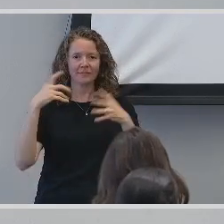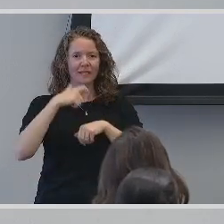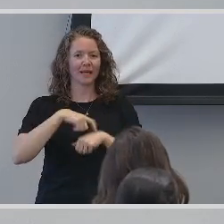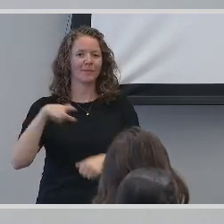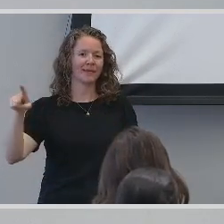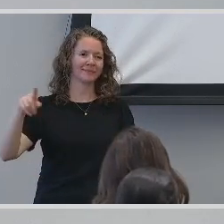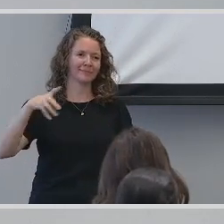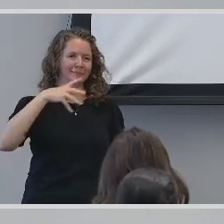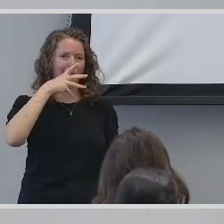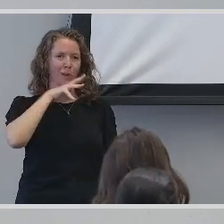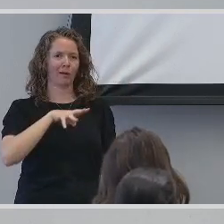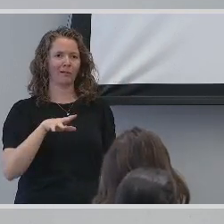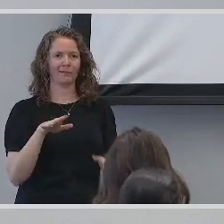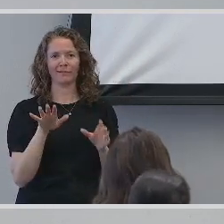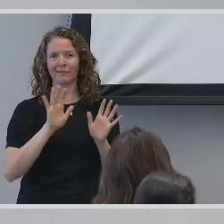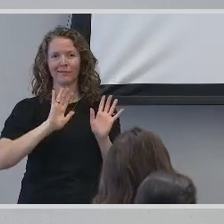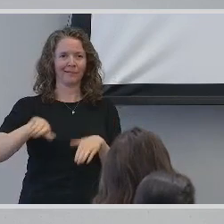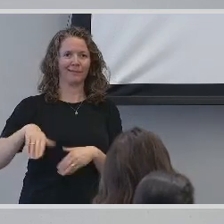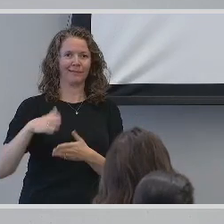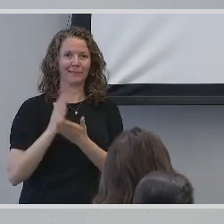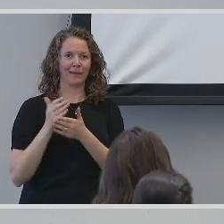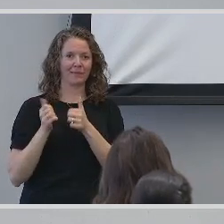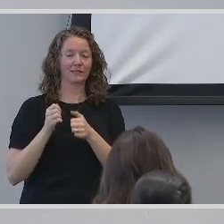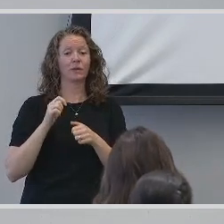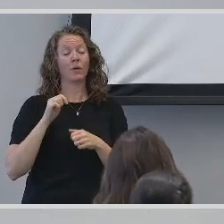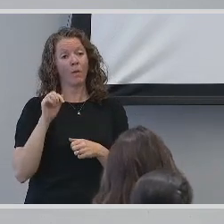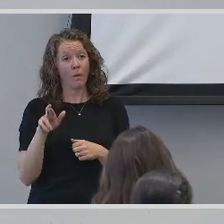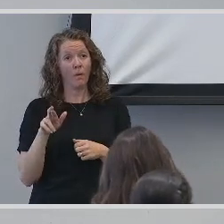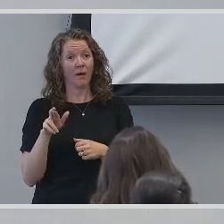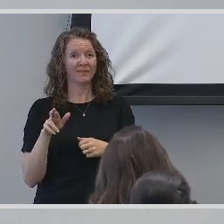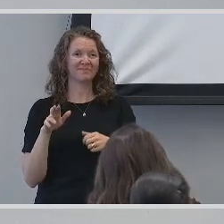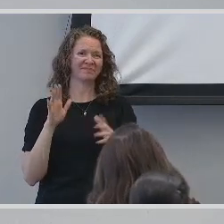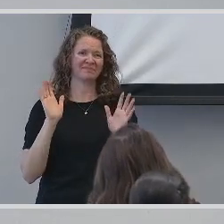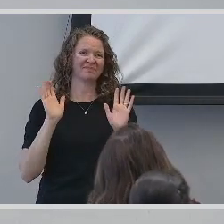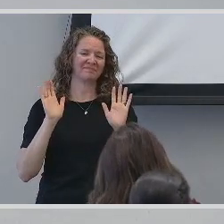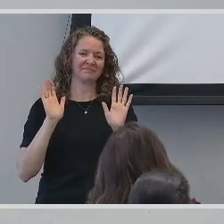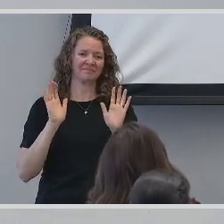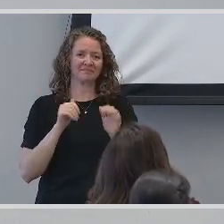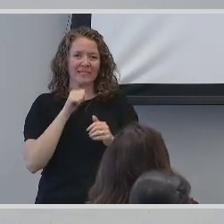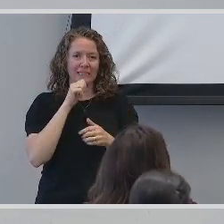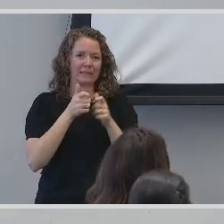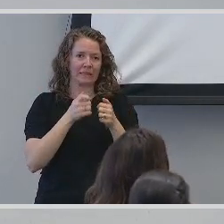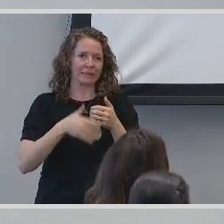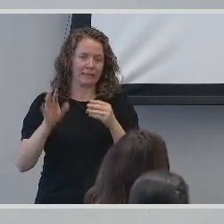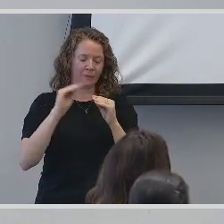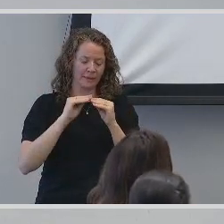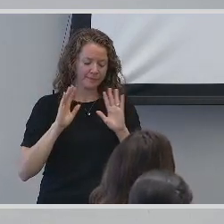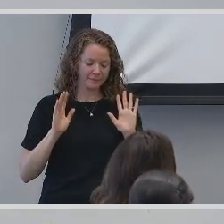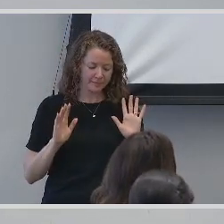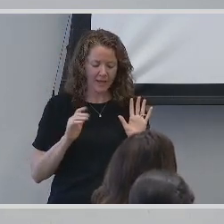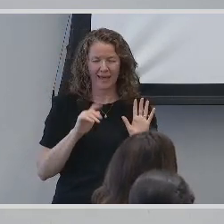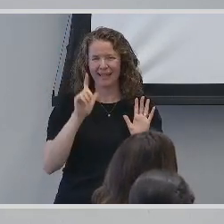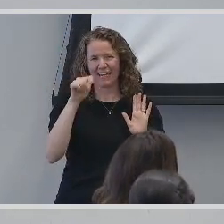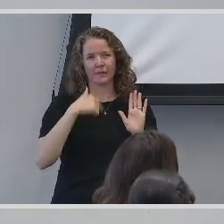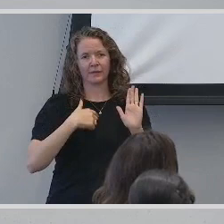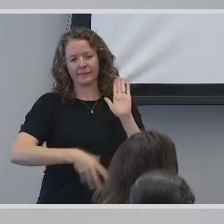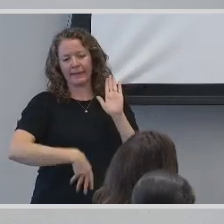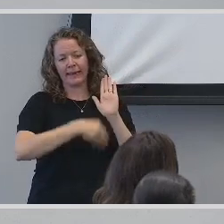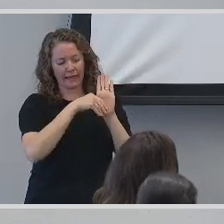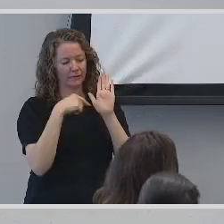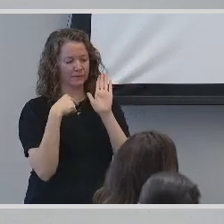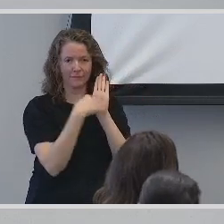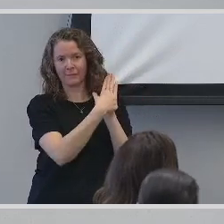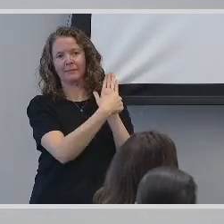ignore my messages or discontinue the conversation. After a few months of this, I updated my profile to explicitly